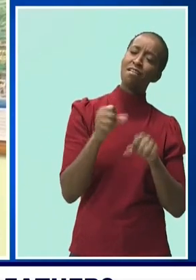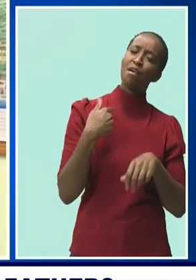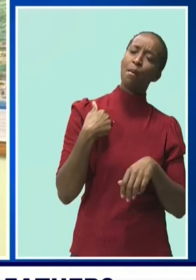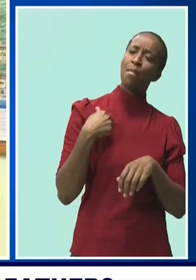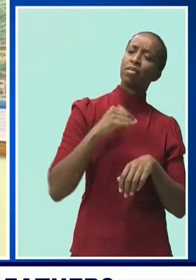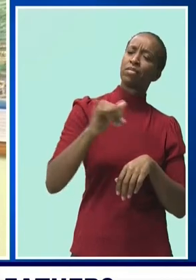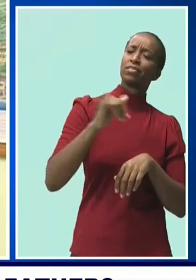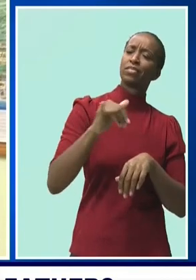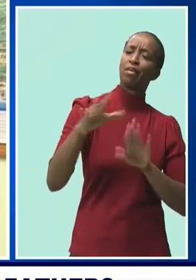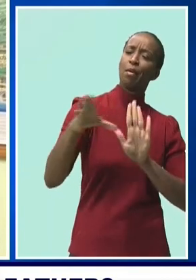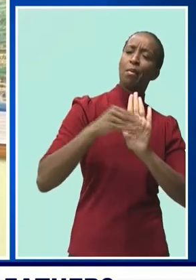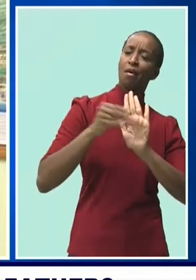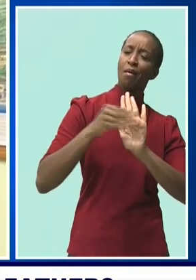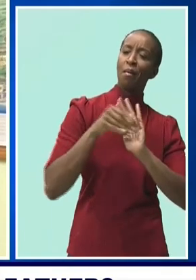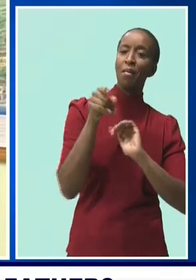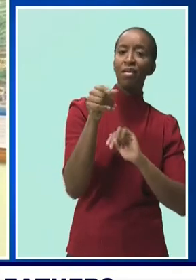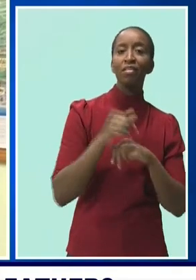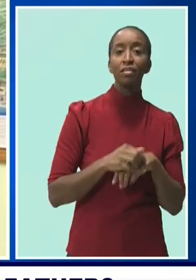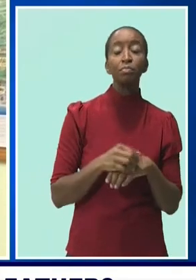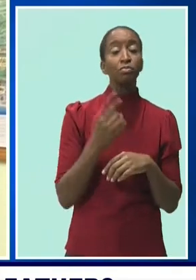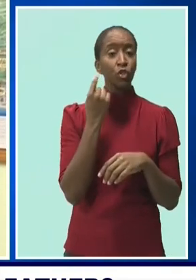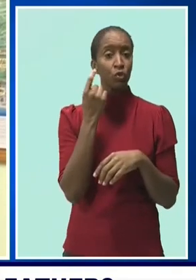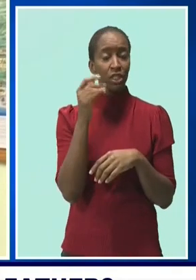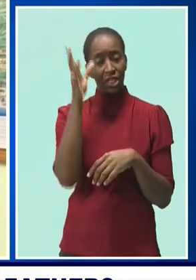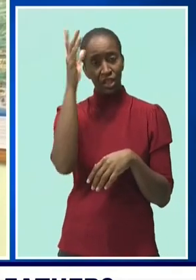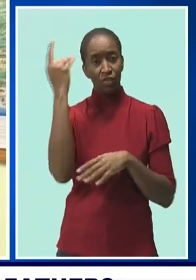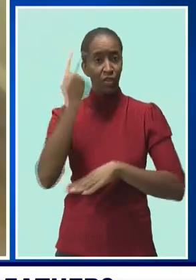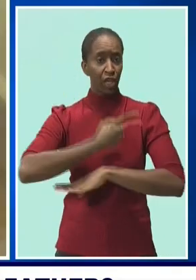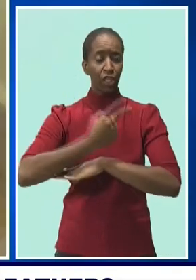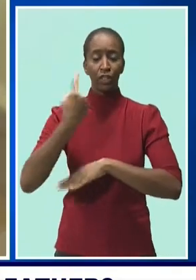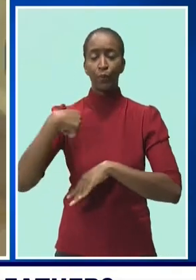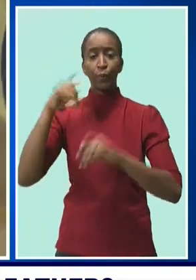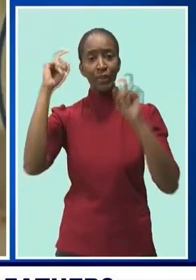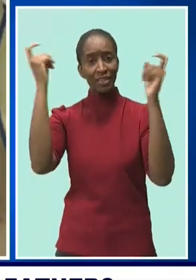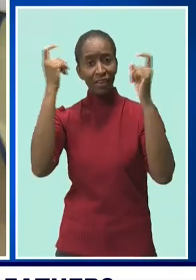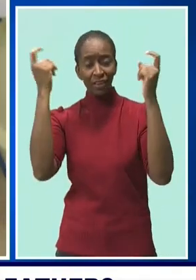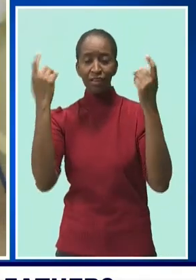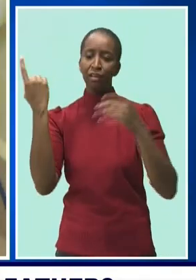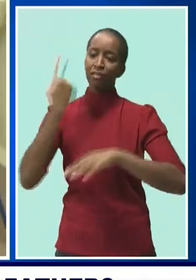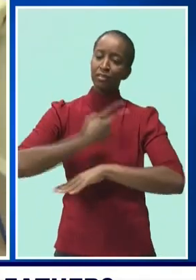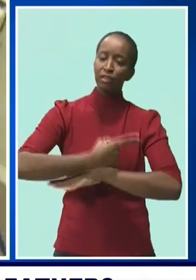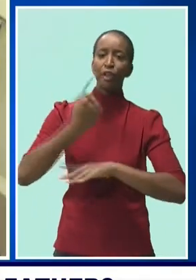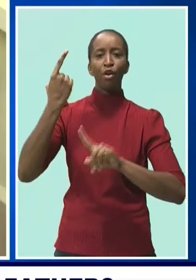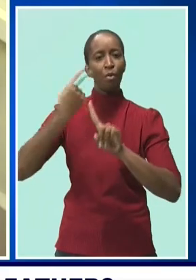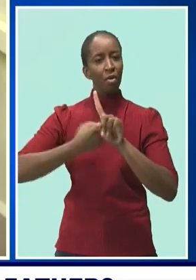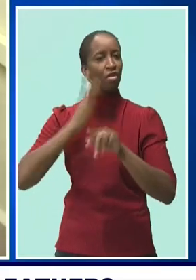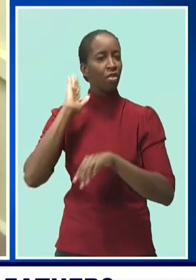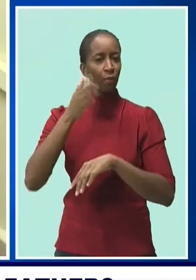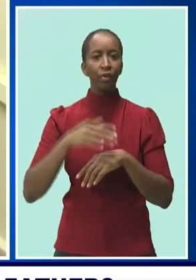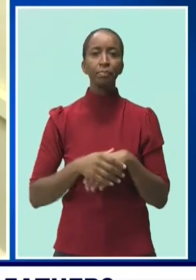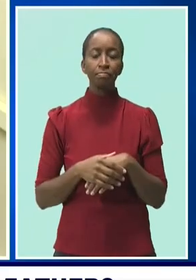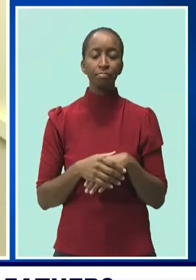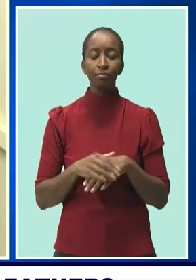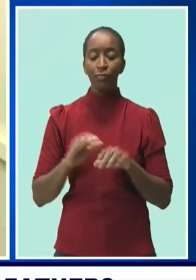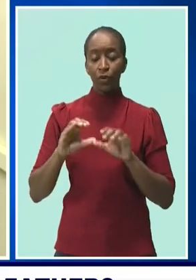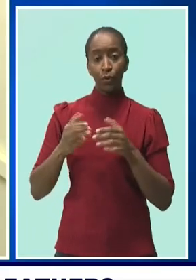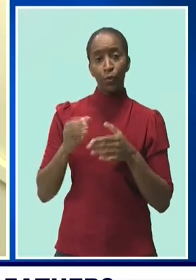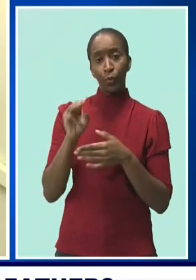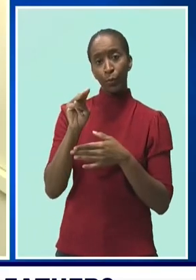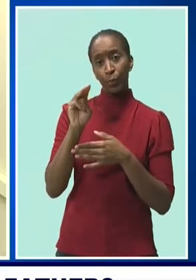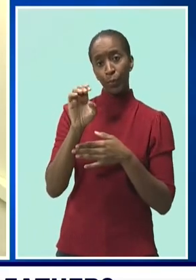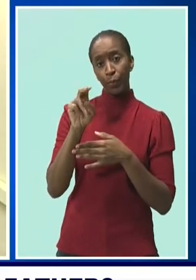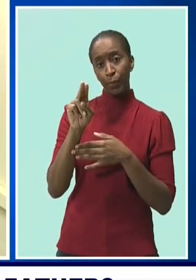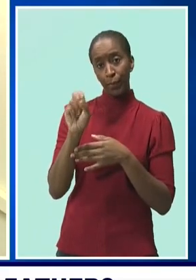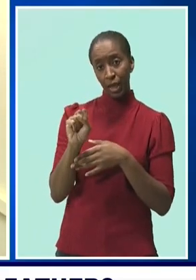Father's Day celebration as we celebrated not only the day but the month. This is the first group of dads to be honored by men's which was